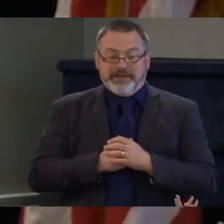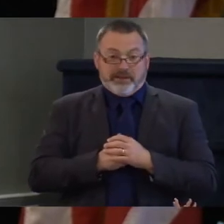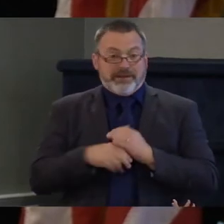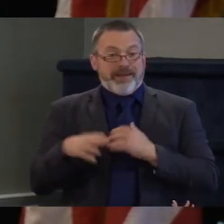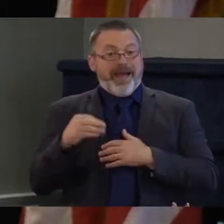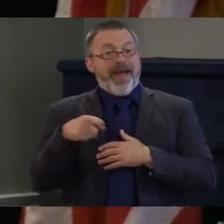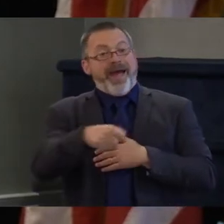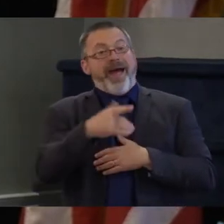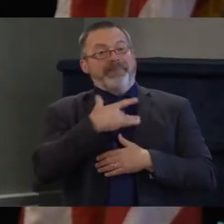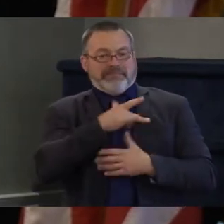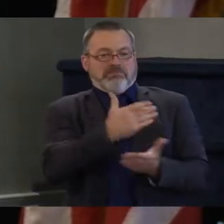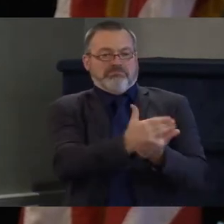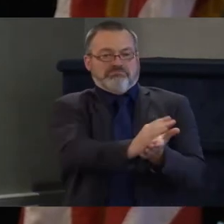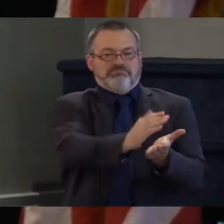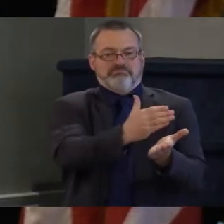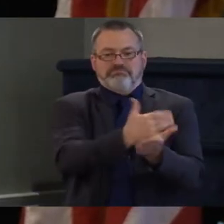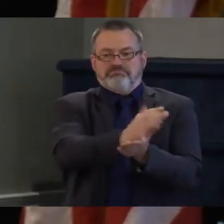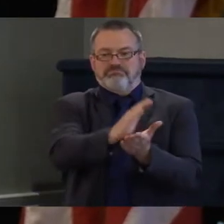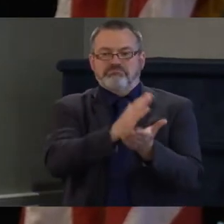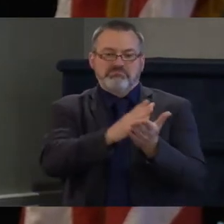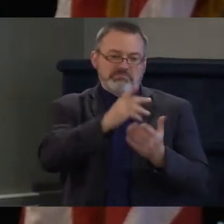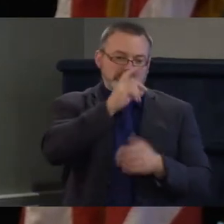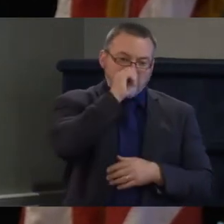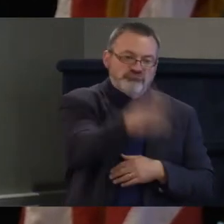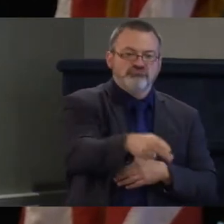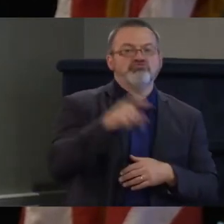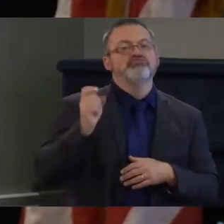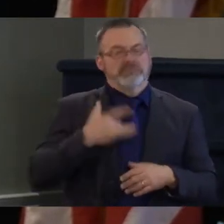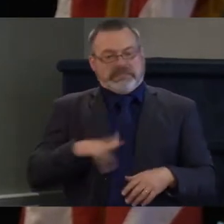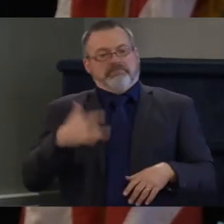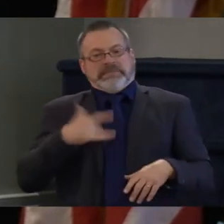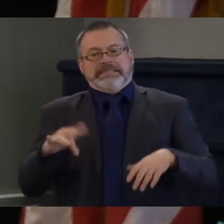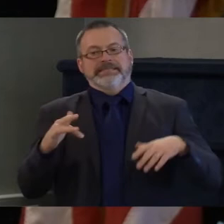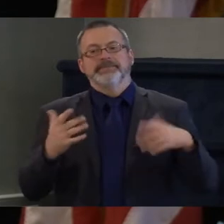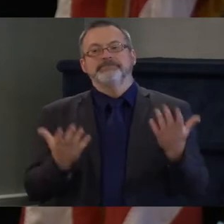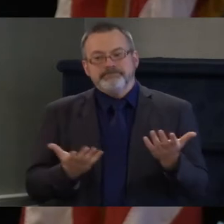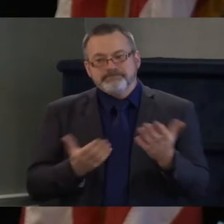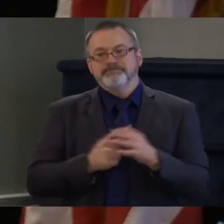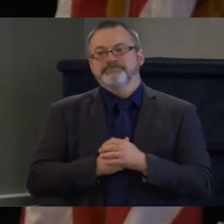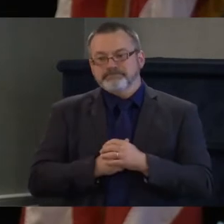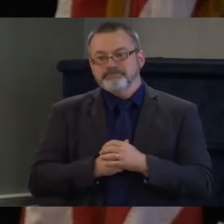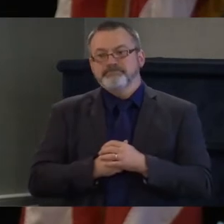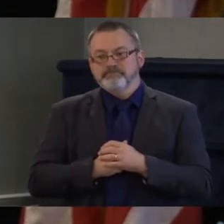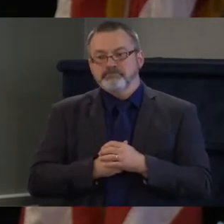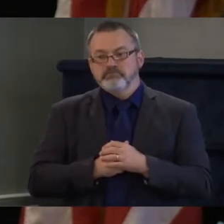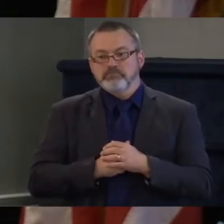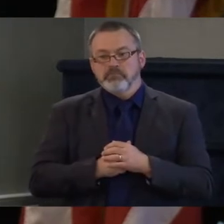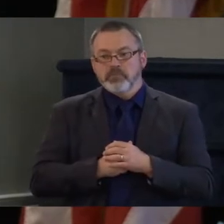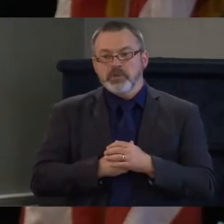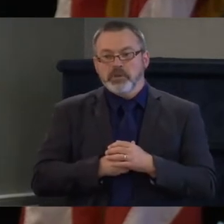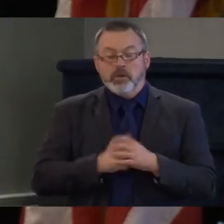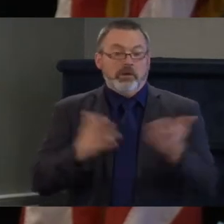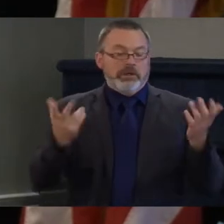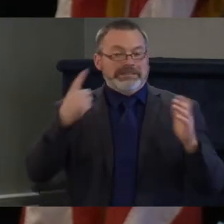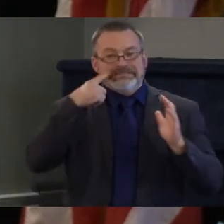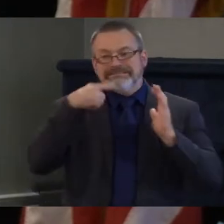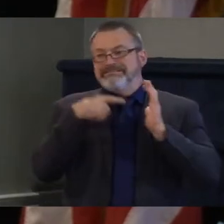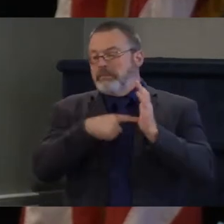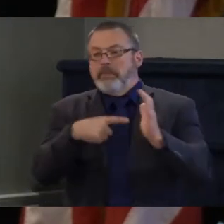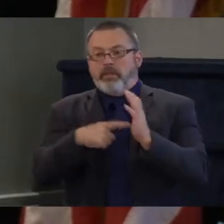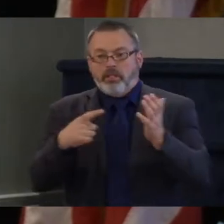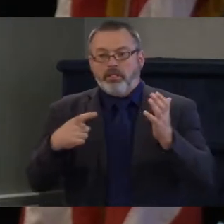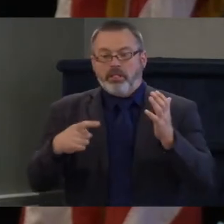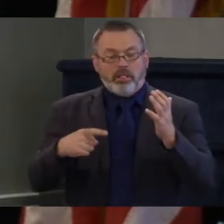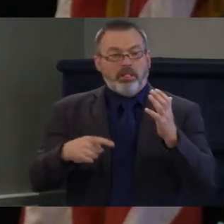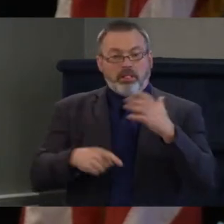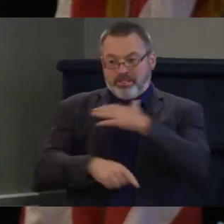splints and then waiting weeks or months to be taken to the doctor where the bone heals and then has to be broken again to reheal it.